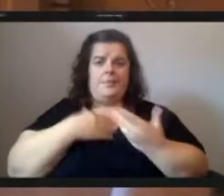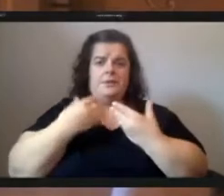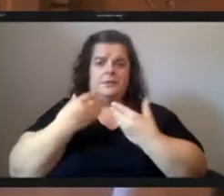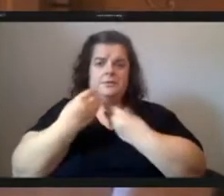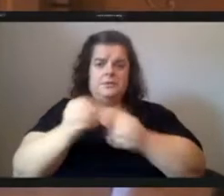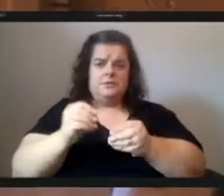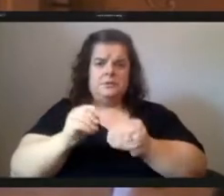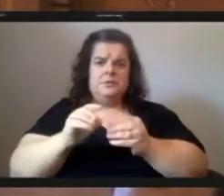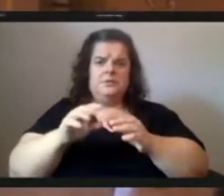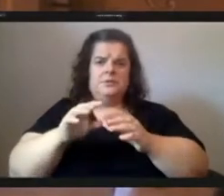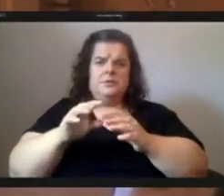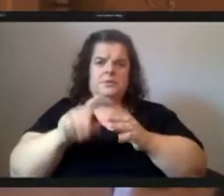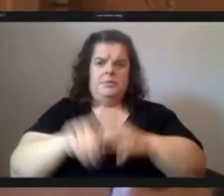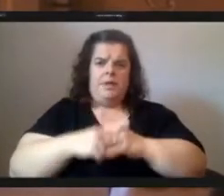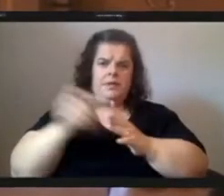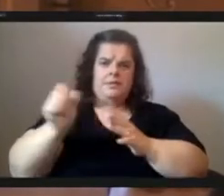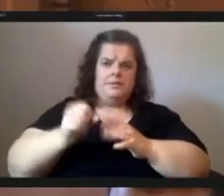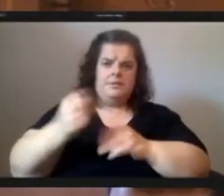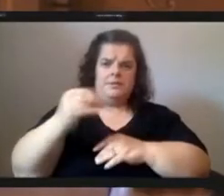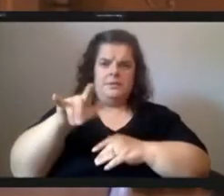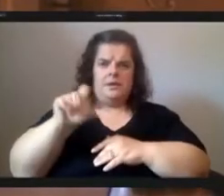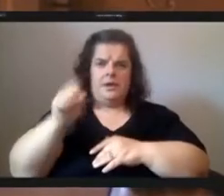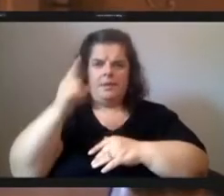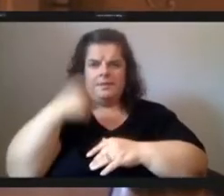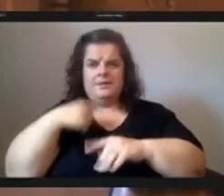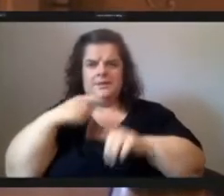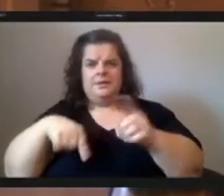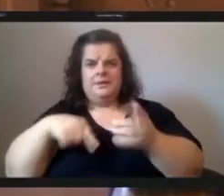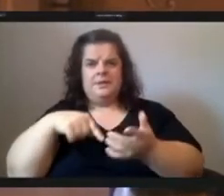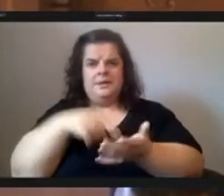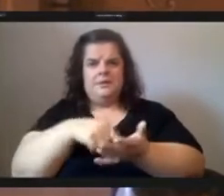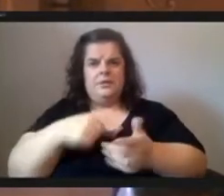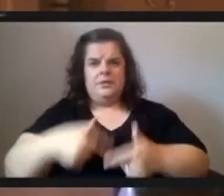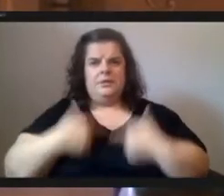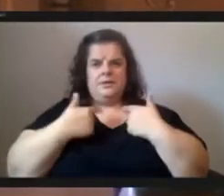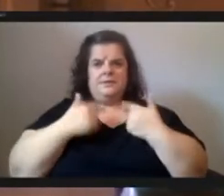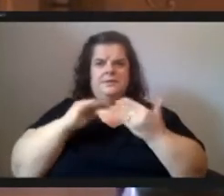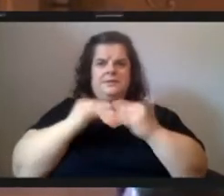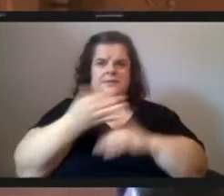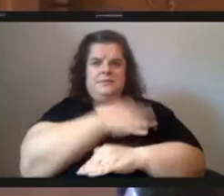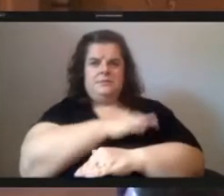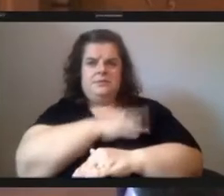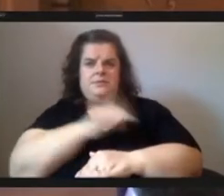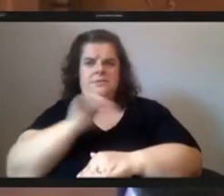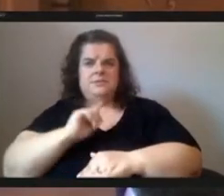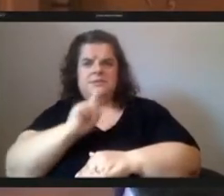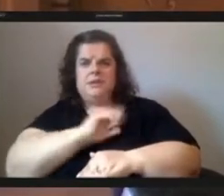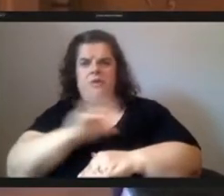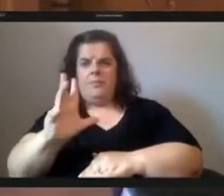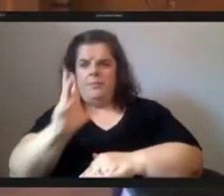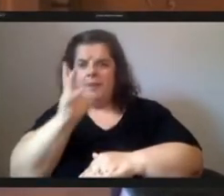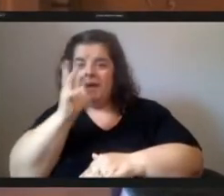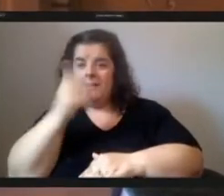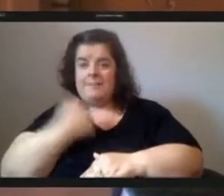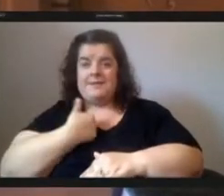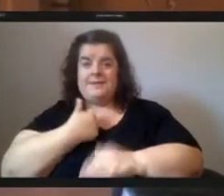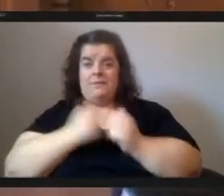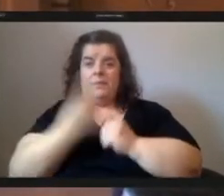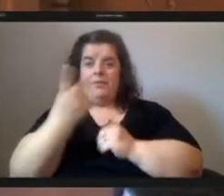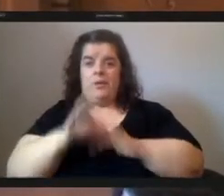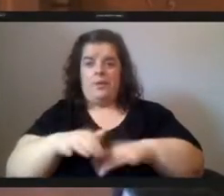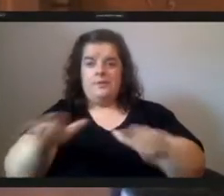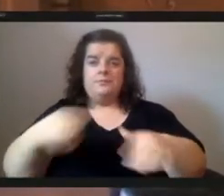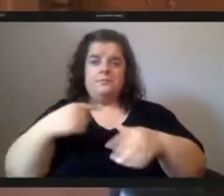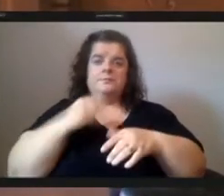the south hills mostly because i can't afford to live in the city of pittsburgh i'm a single mom with two kids however our work over the past seven